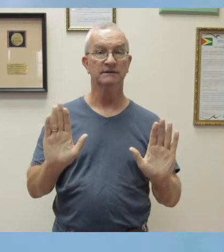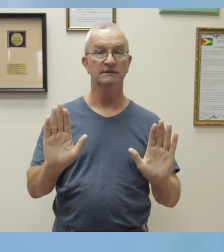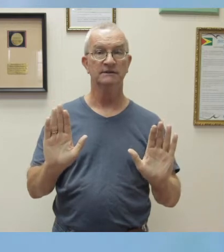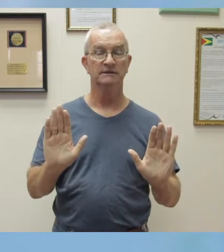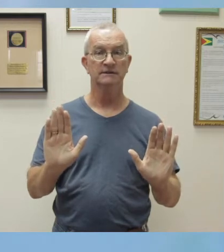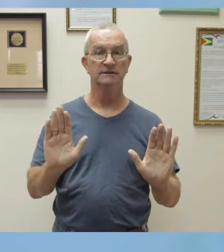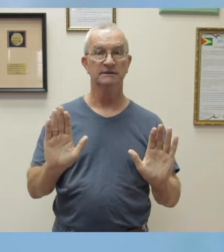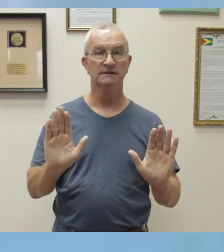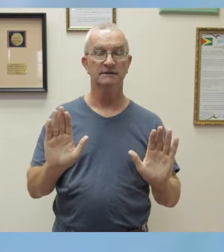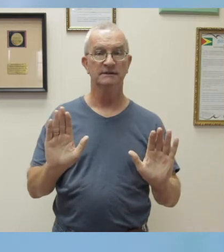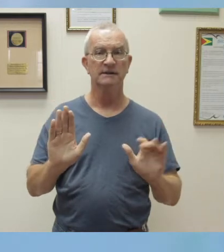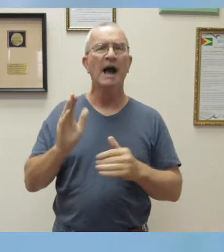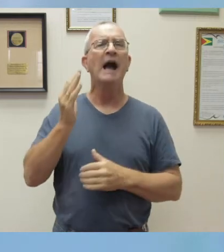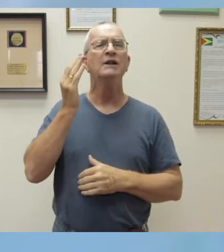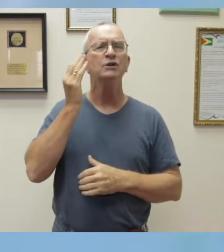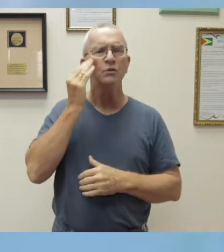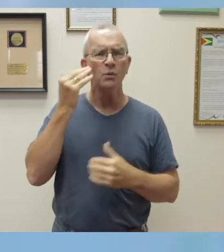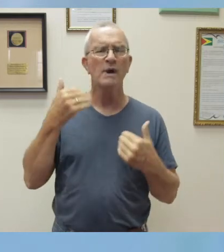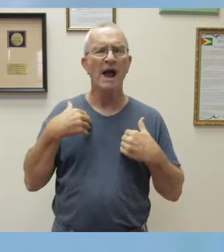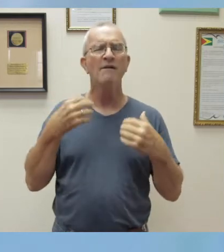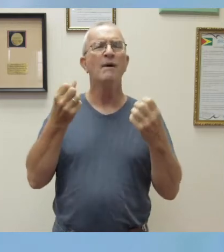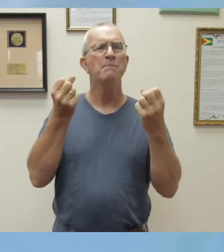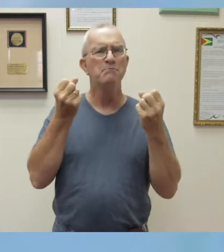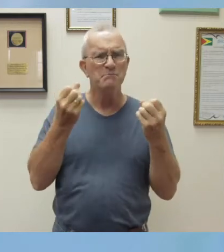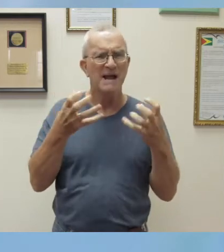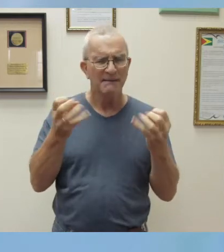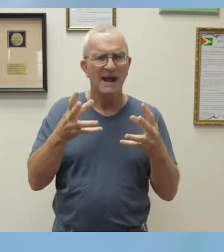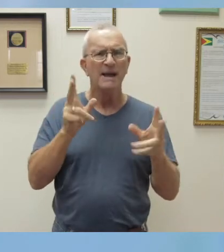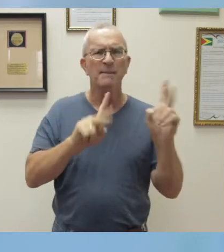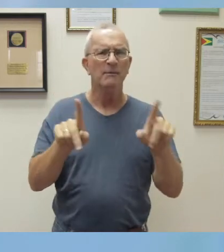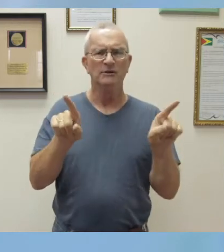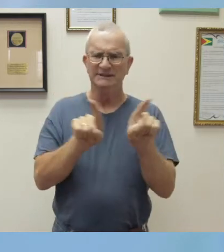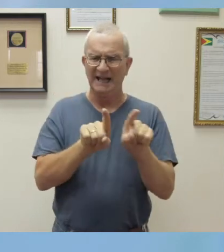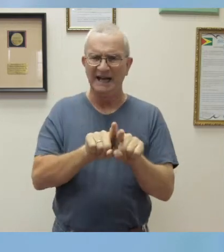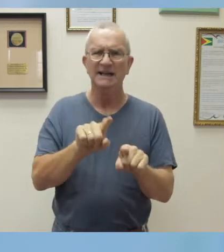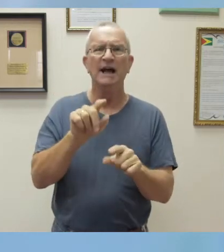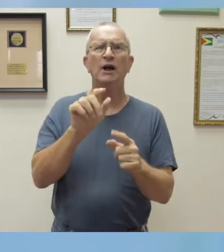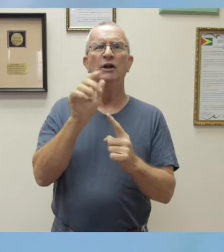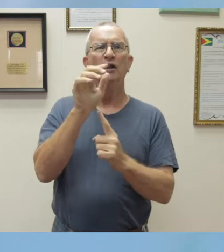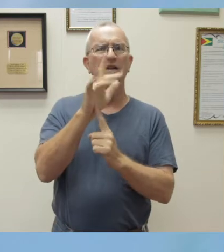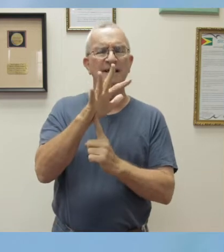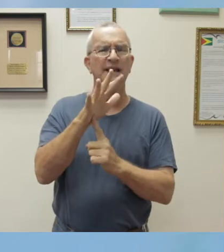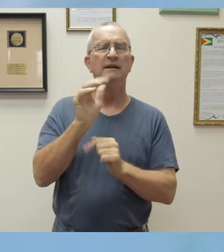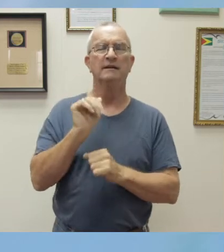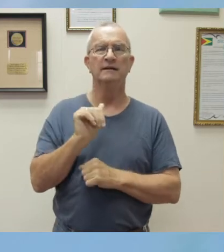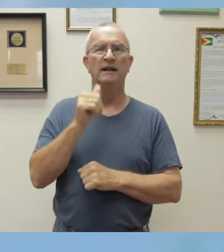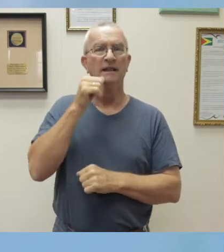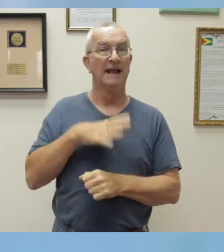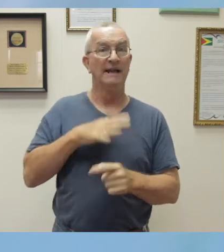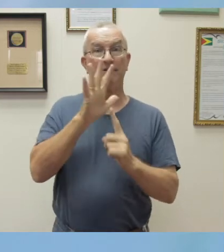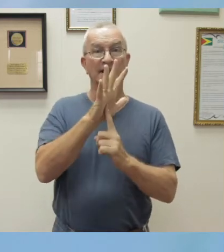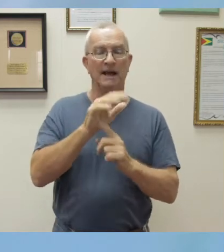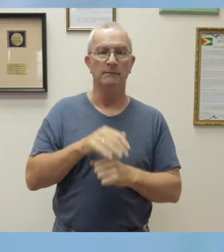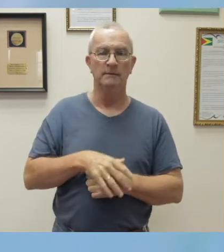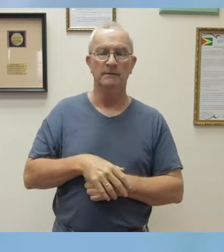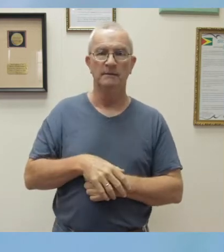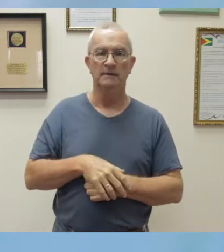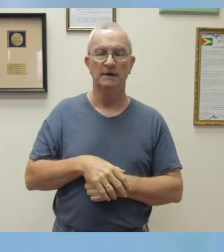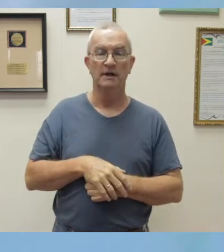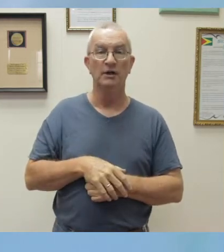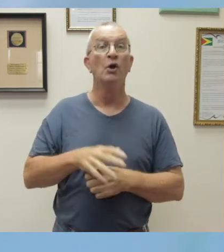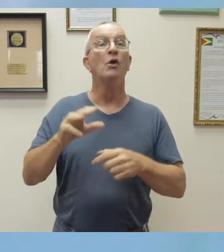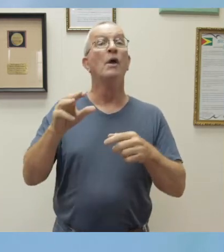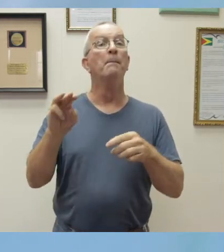have many nightingales around. So, the Ministry of Public Health Guyana